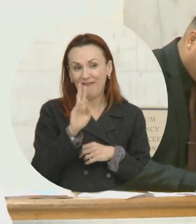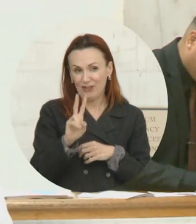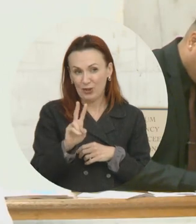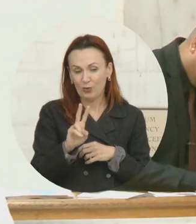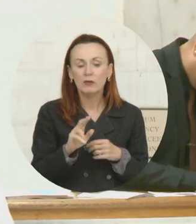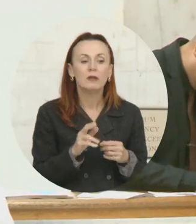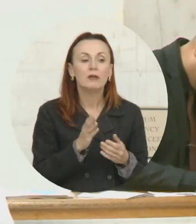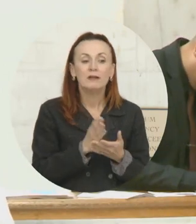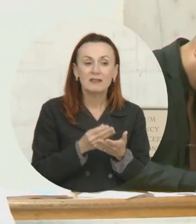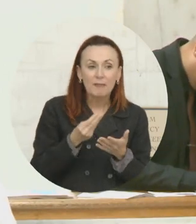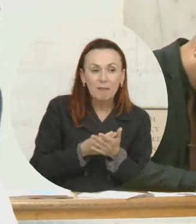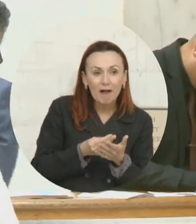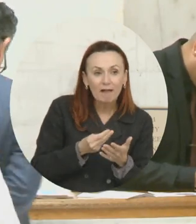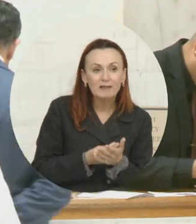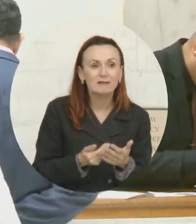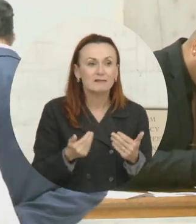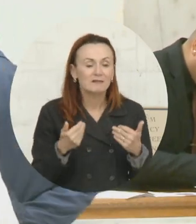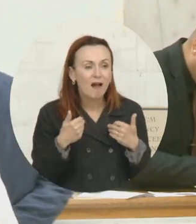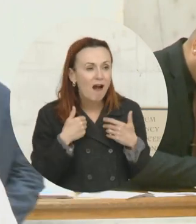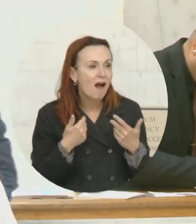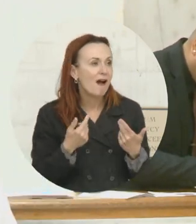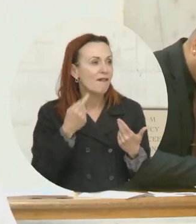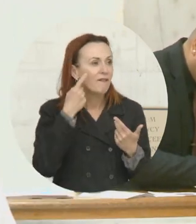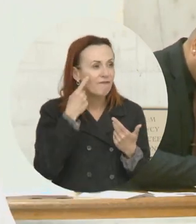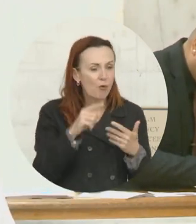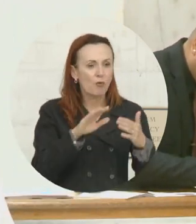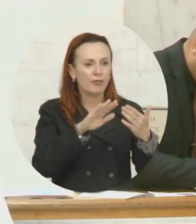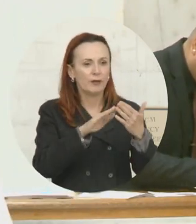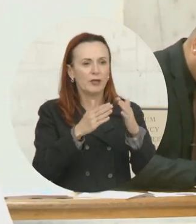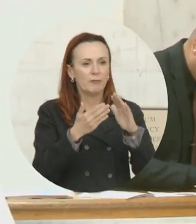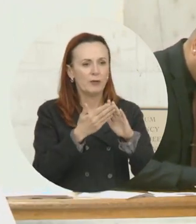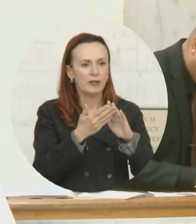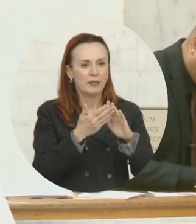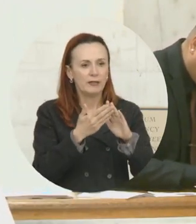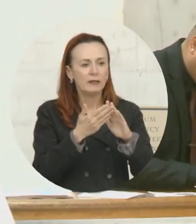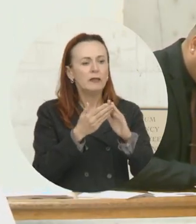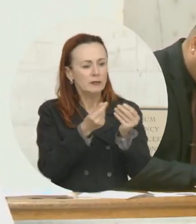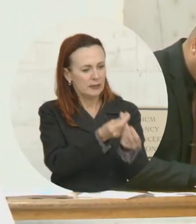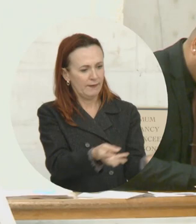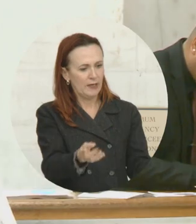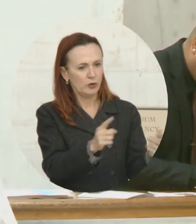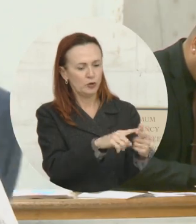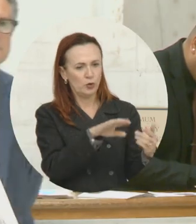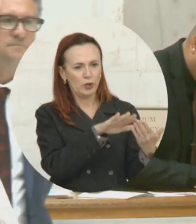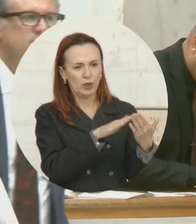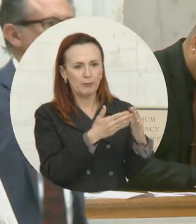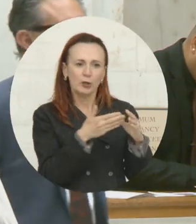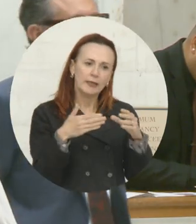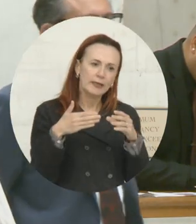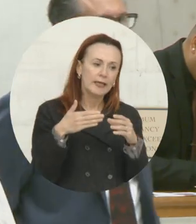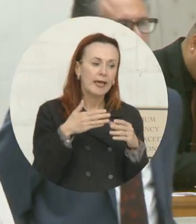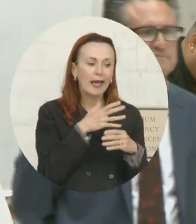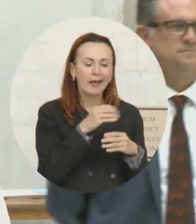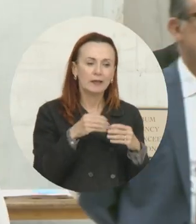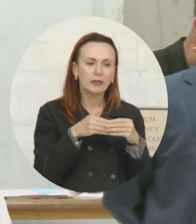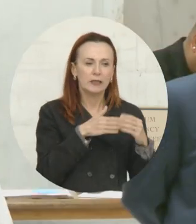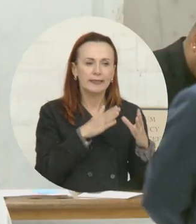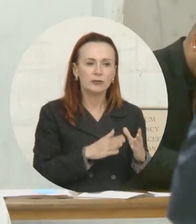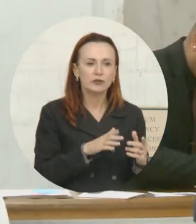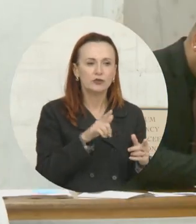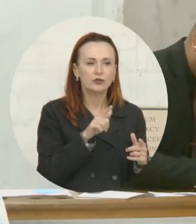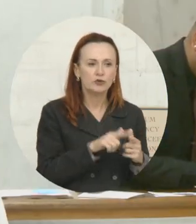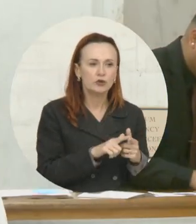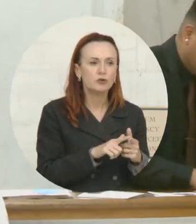monies that you have for the community and give that to the community, those community leaders to work with other people